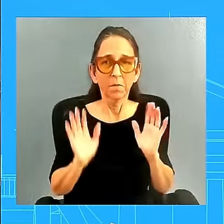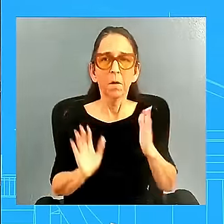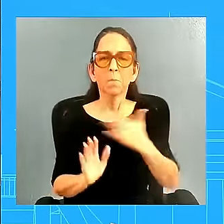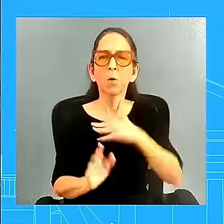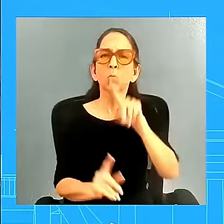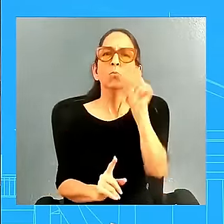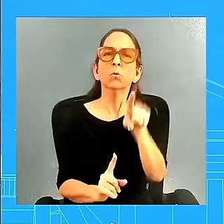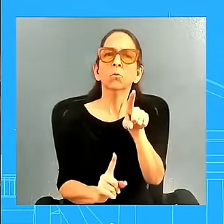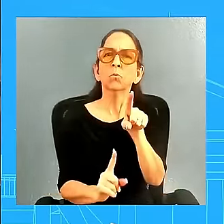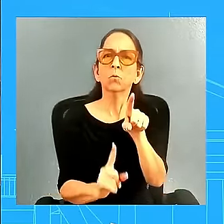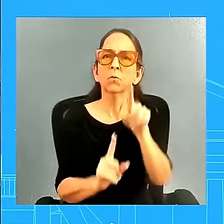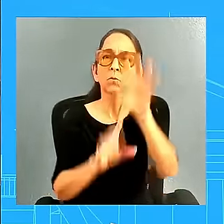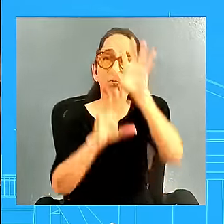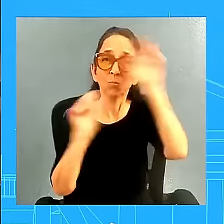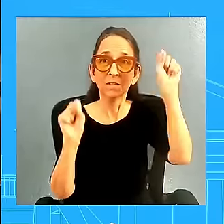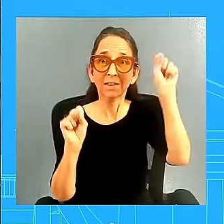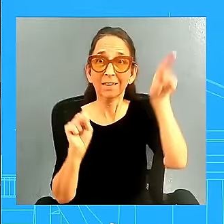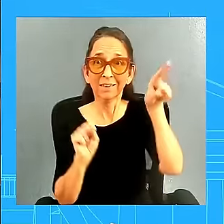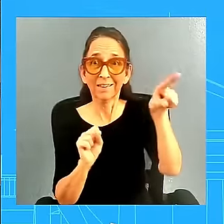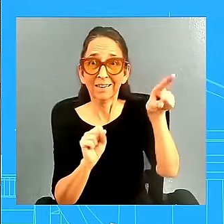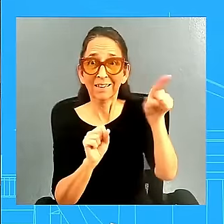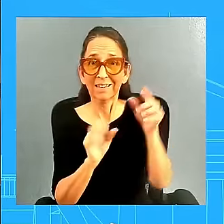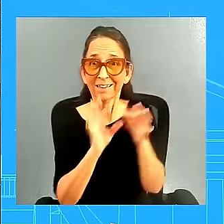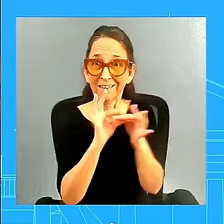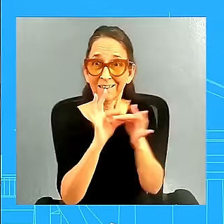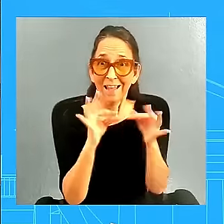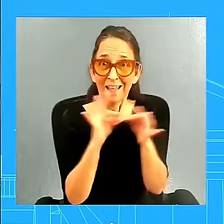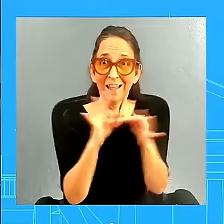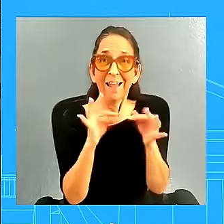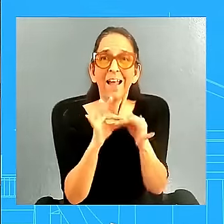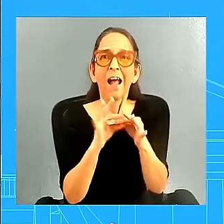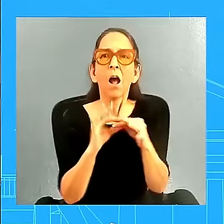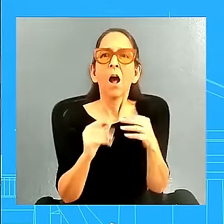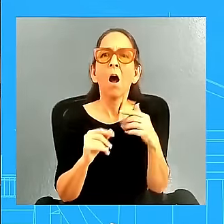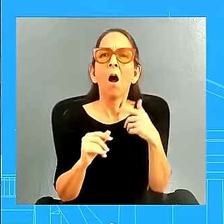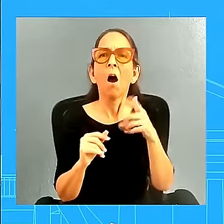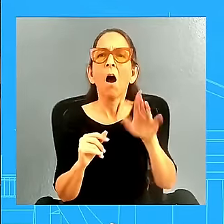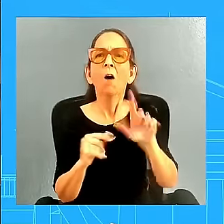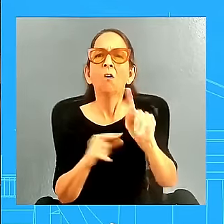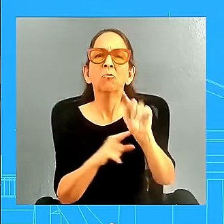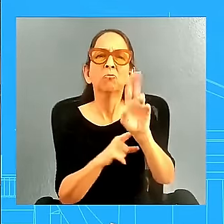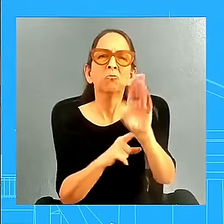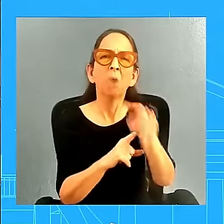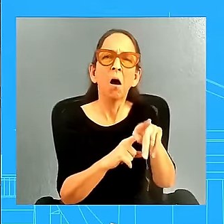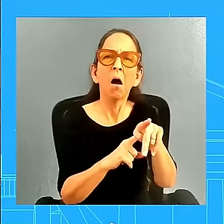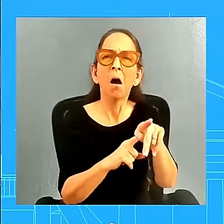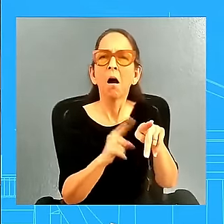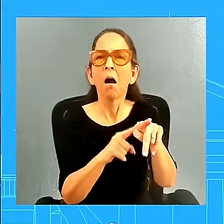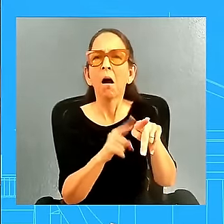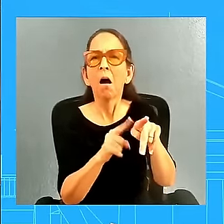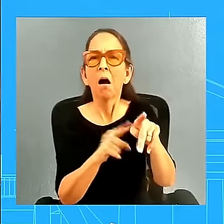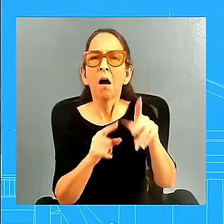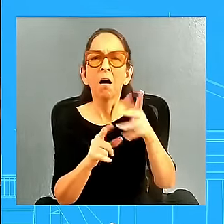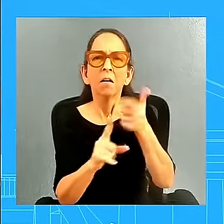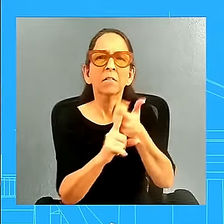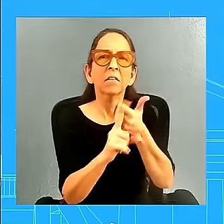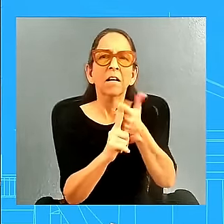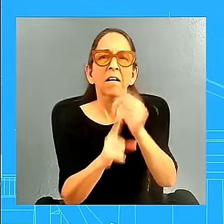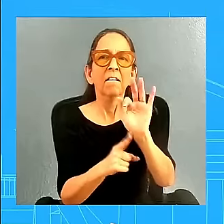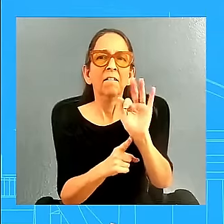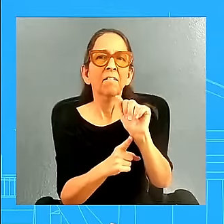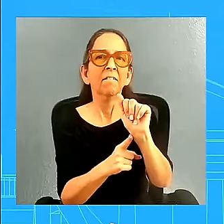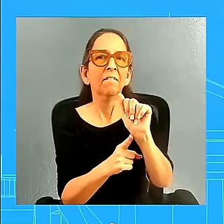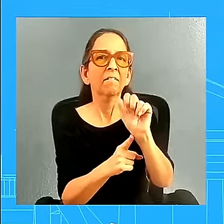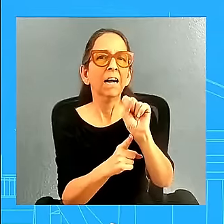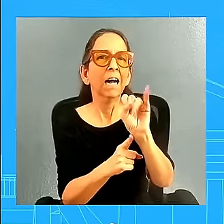meets the definition of a fascist, um, and that Trump wanted the kinds of generals Hitler had? I